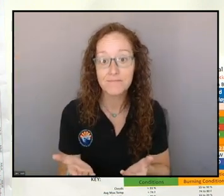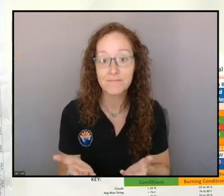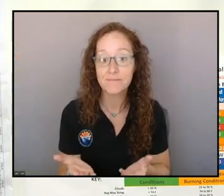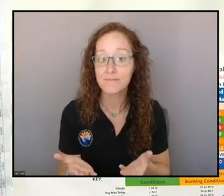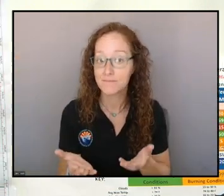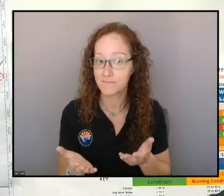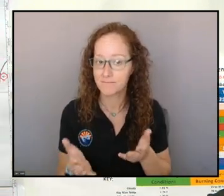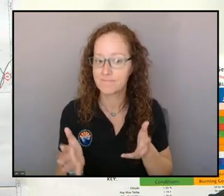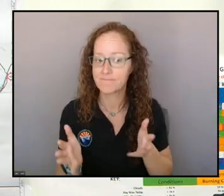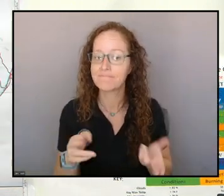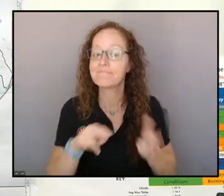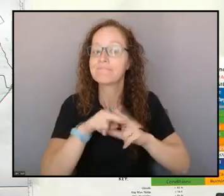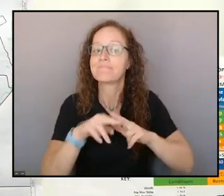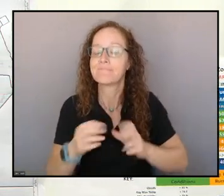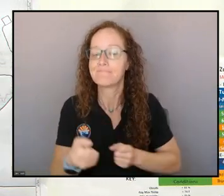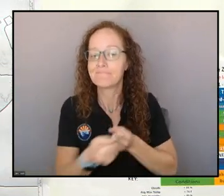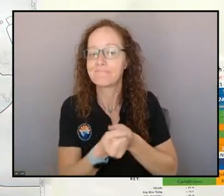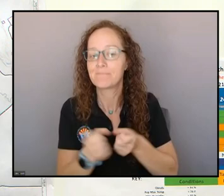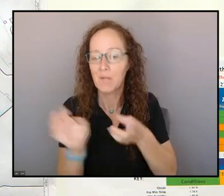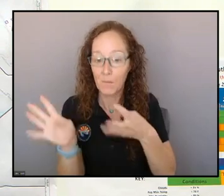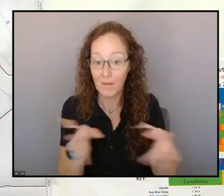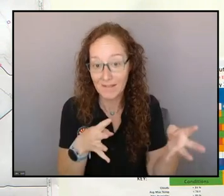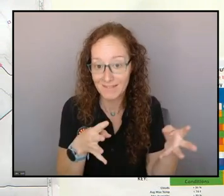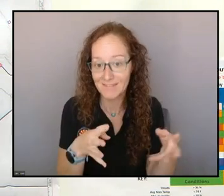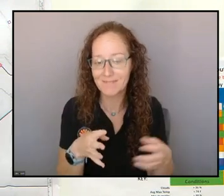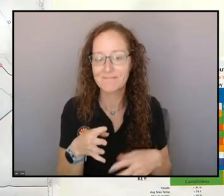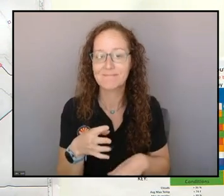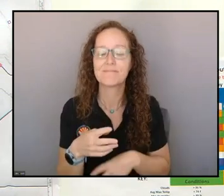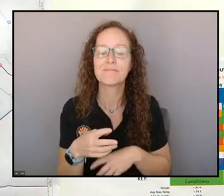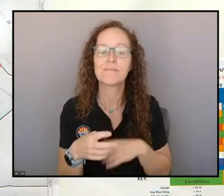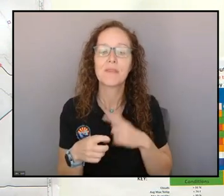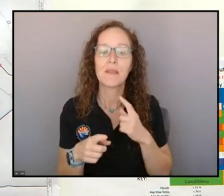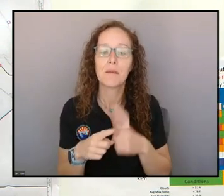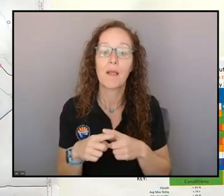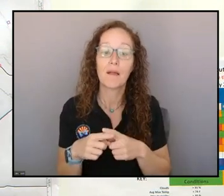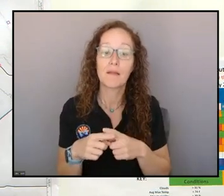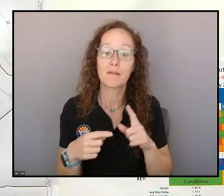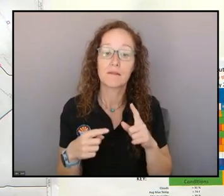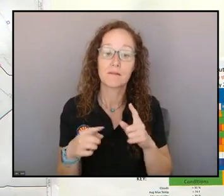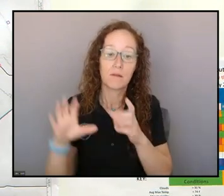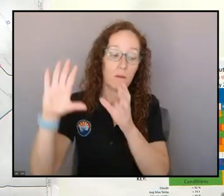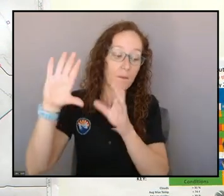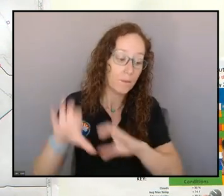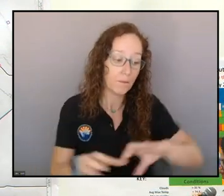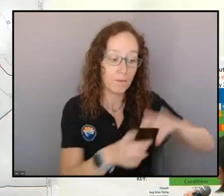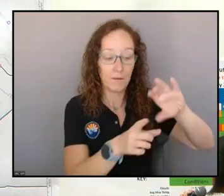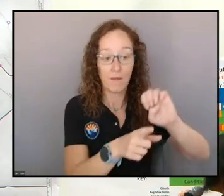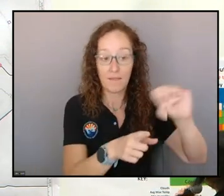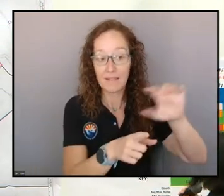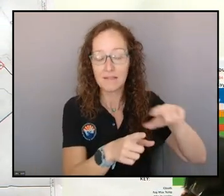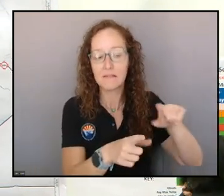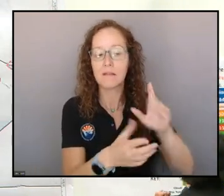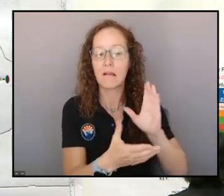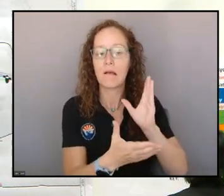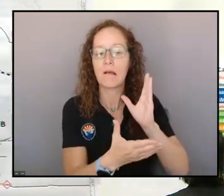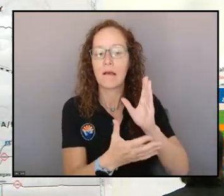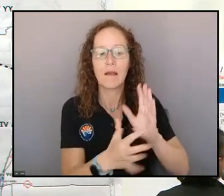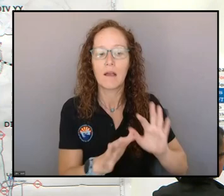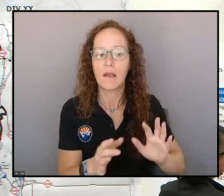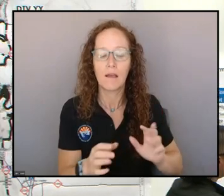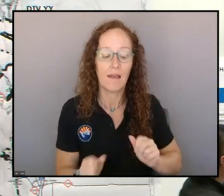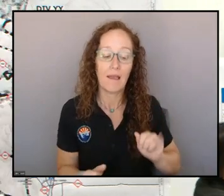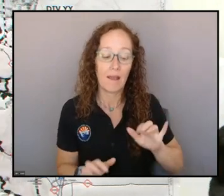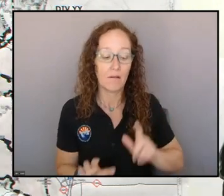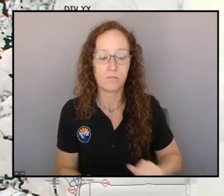winds. They also, on this side of them, the east side of them, can add to instability. So, as we go into Monday night,